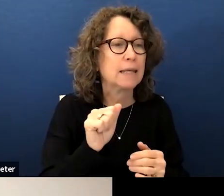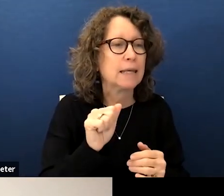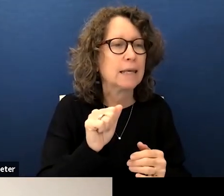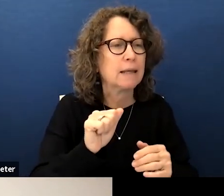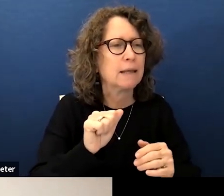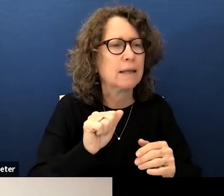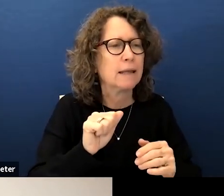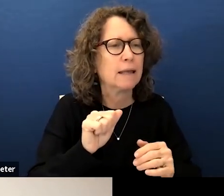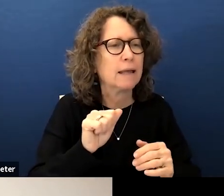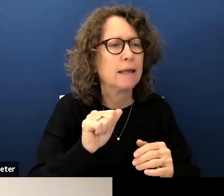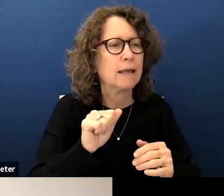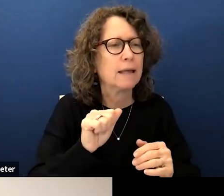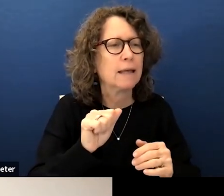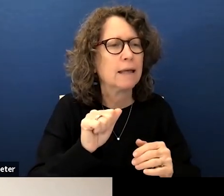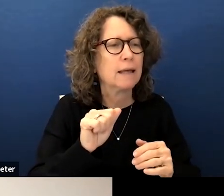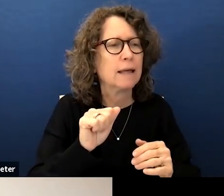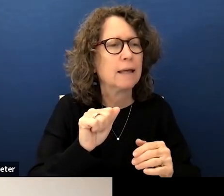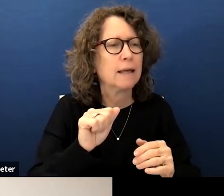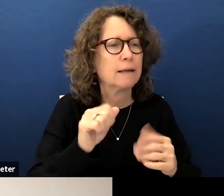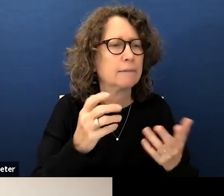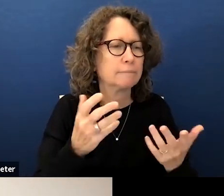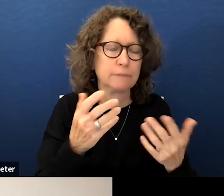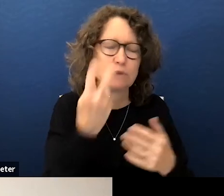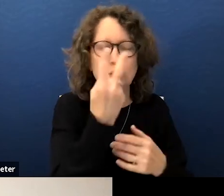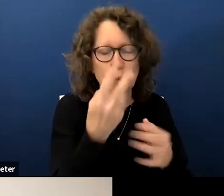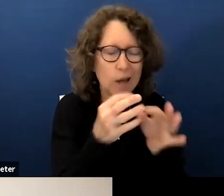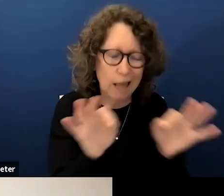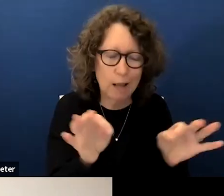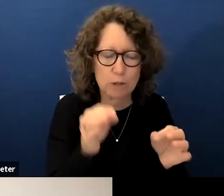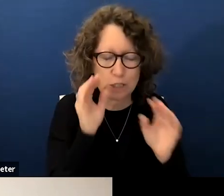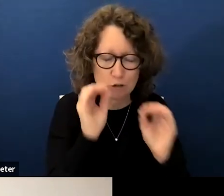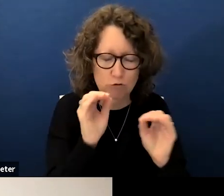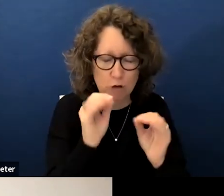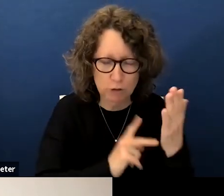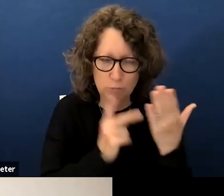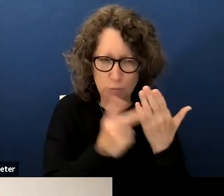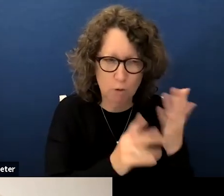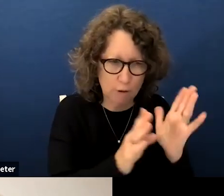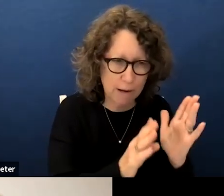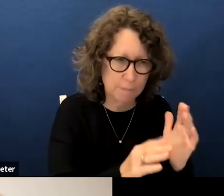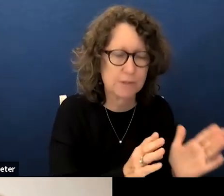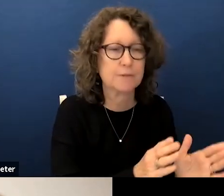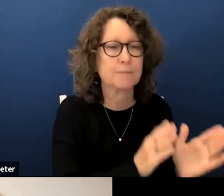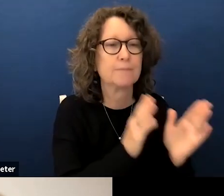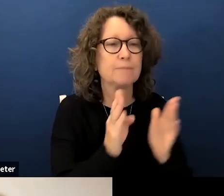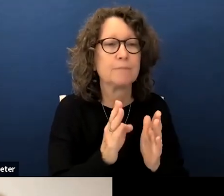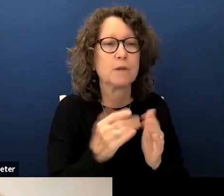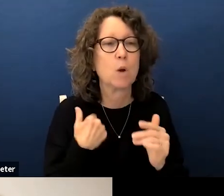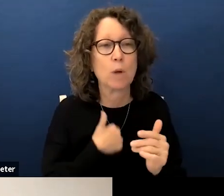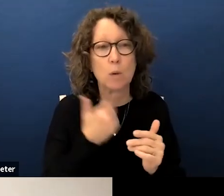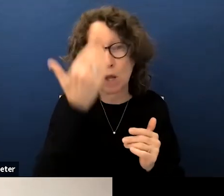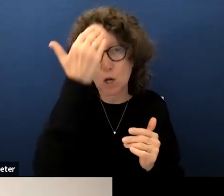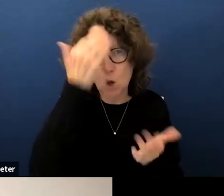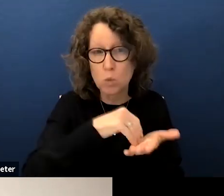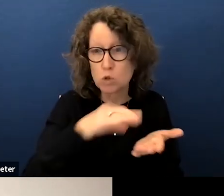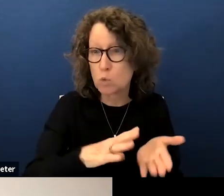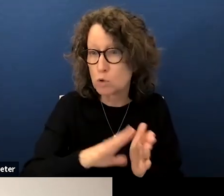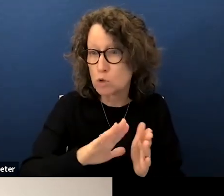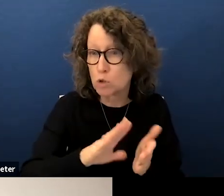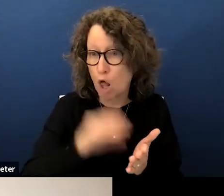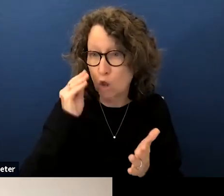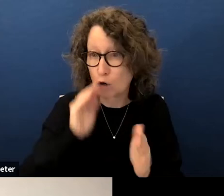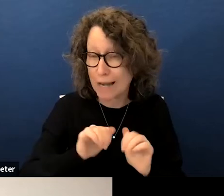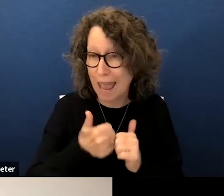program opportunities like our dual language instruction programs we will know students learned it through